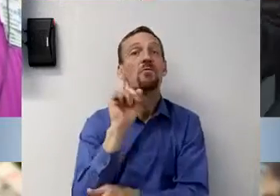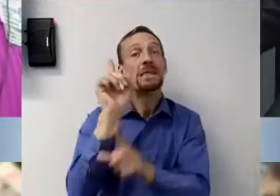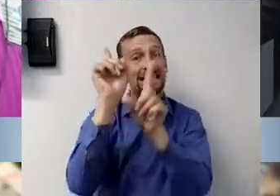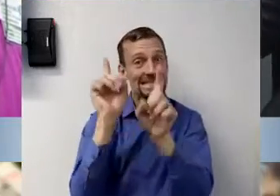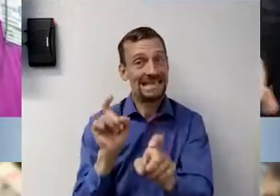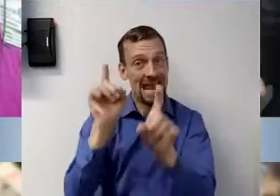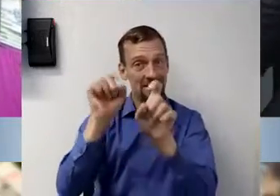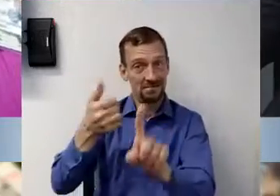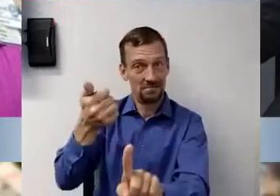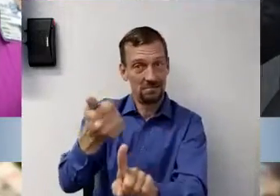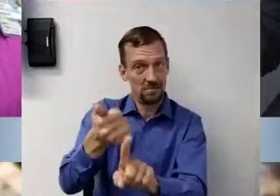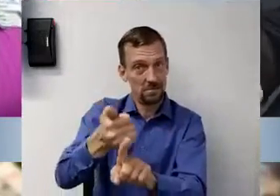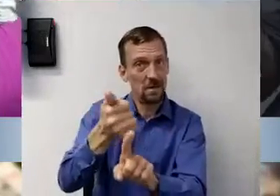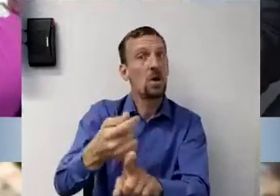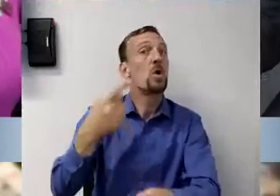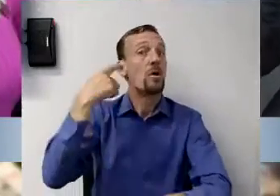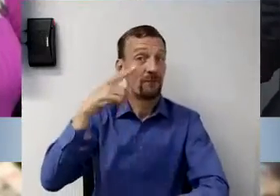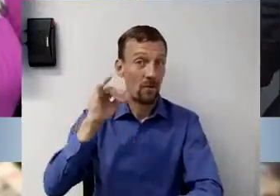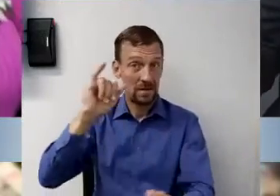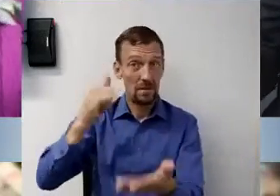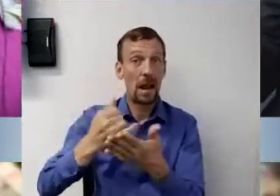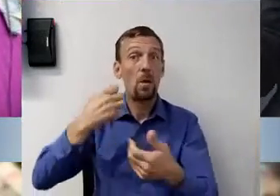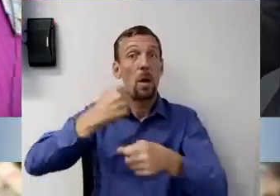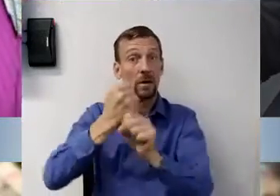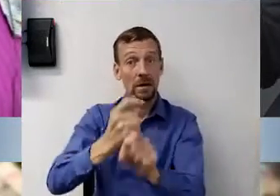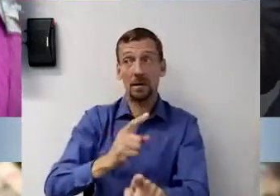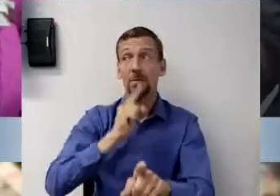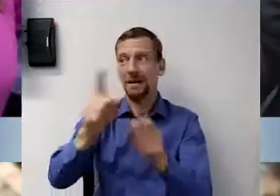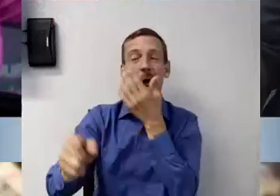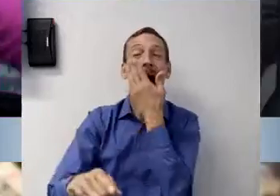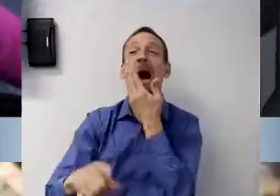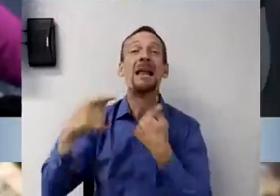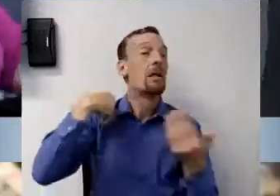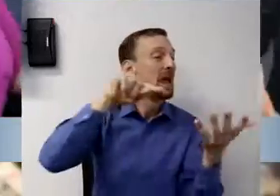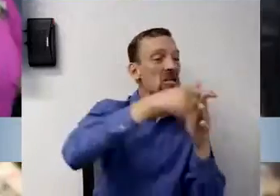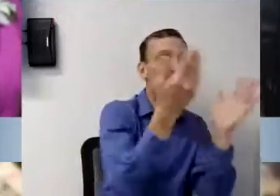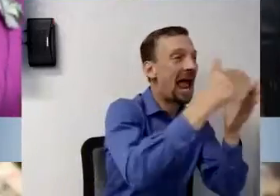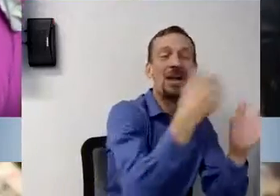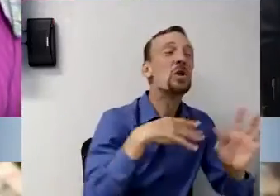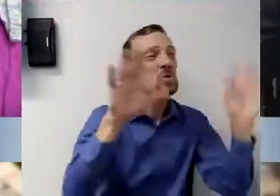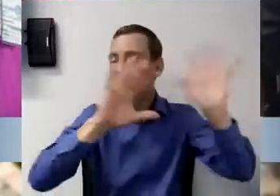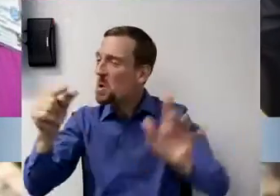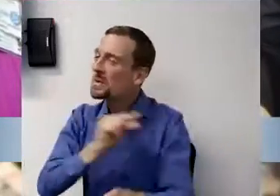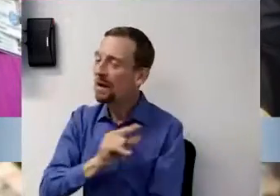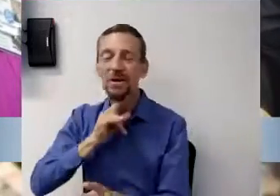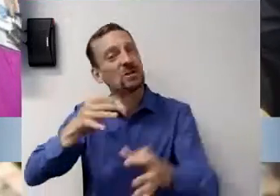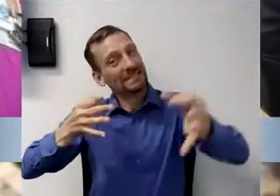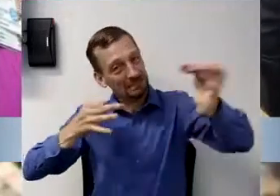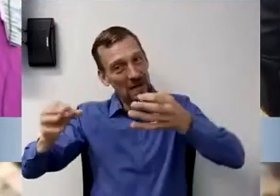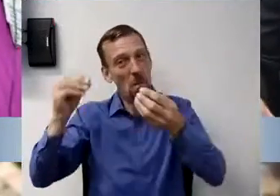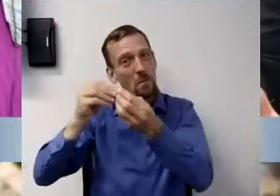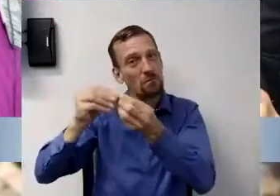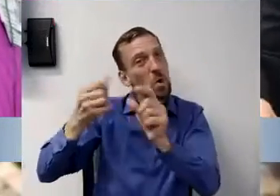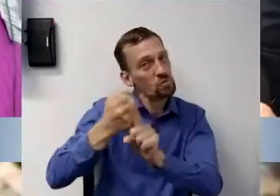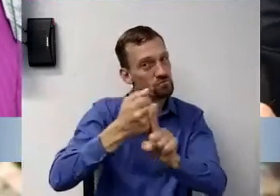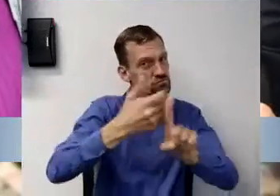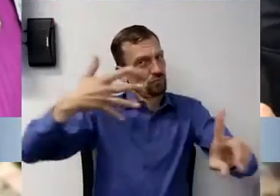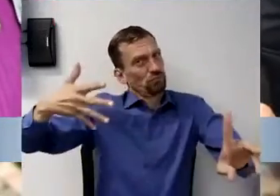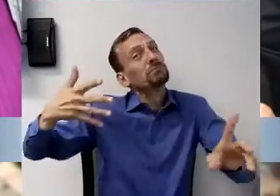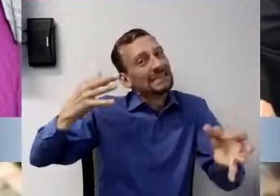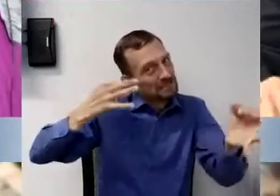I always, not that I'm correcting Okay. Well, here. No, no, no. Let me start over. No, no. No, you're good. You're good. So,